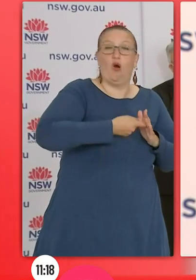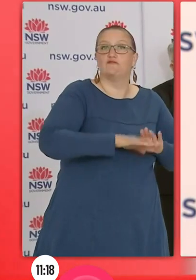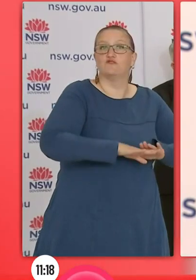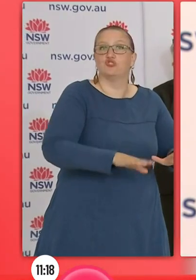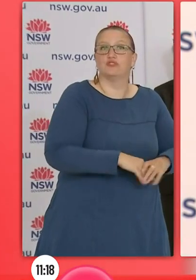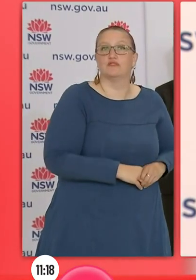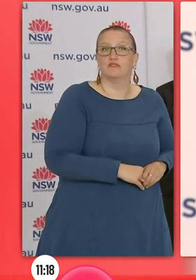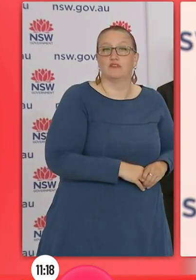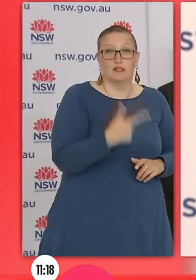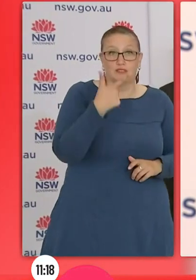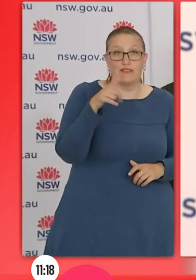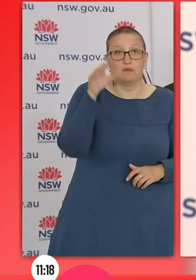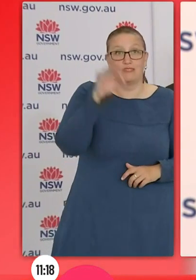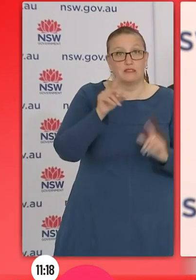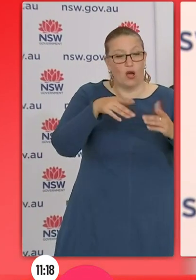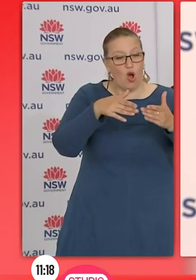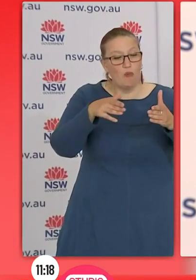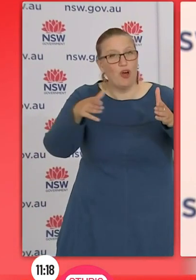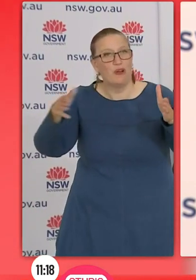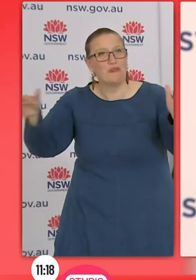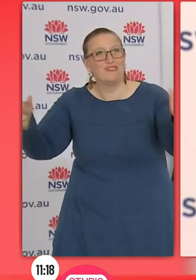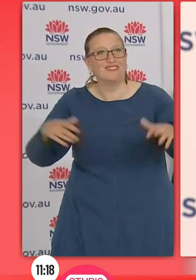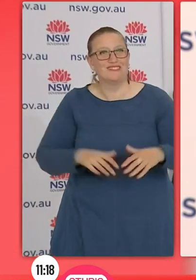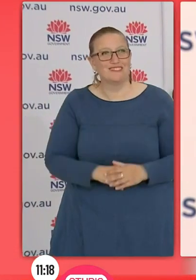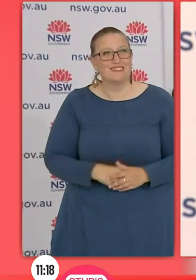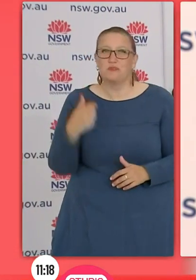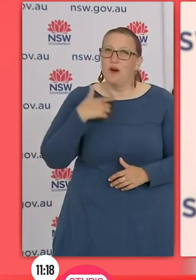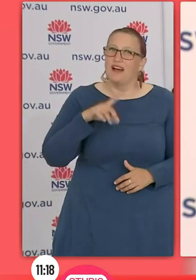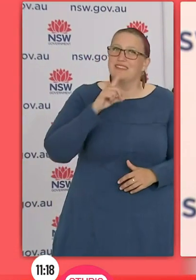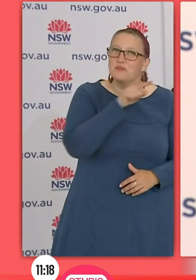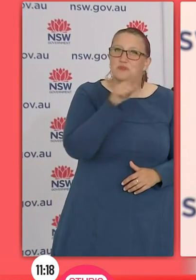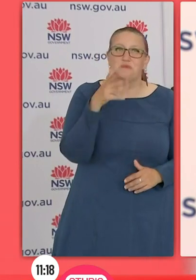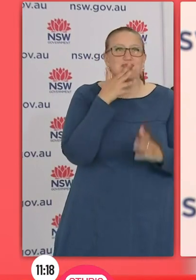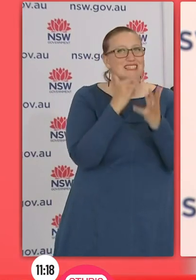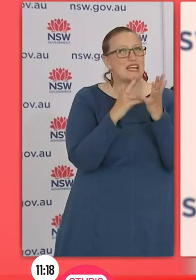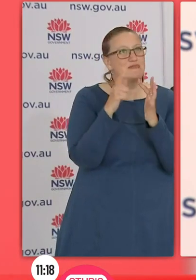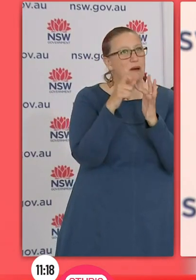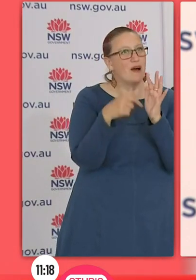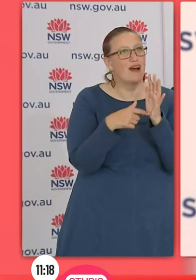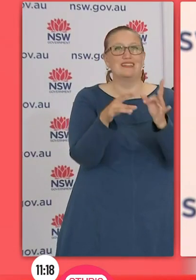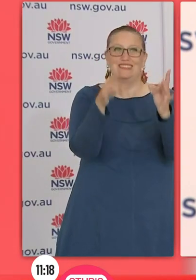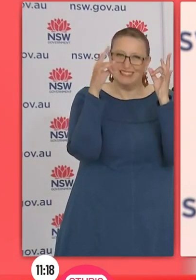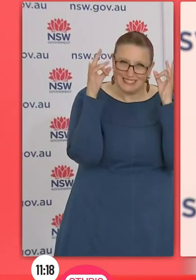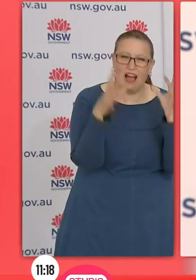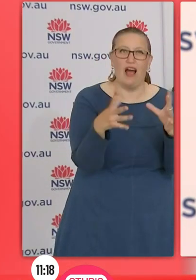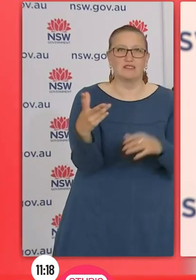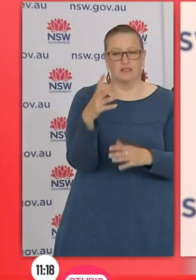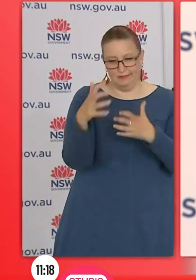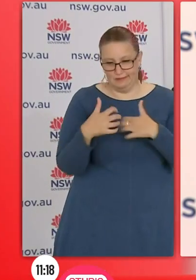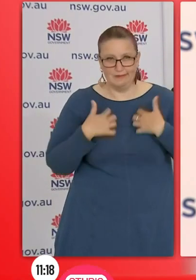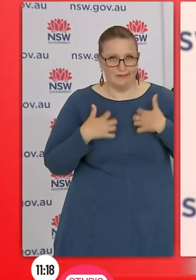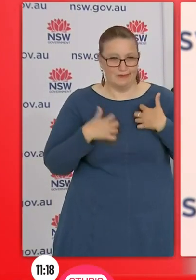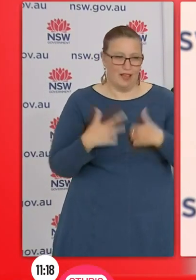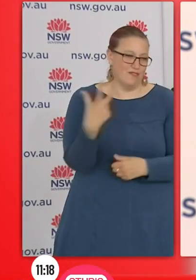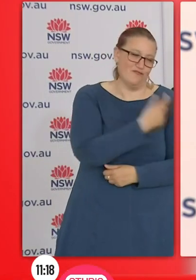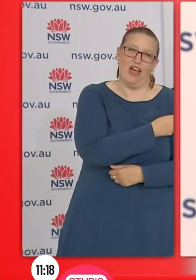I'm really calling out to businesses to say, let's have September the month we all get ready. If you're an individual, get vaccinated, get your loved ones vaccinated. And if